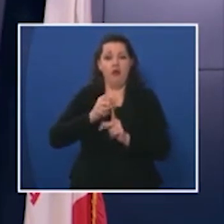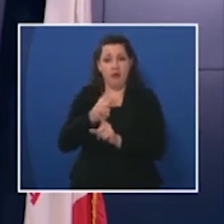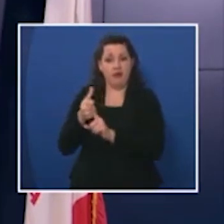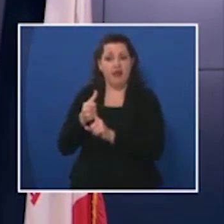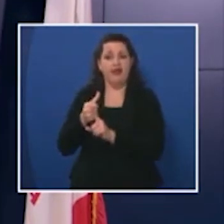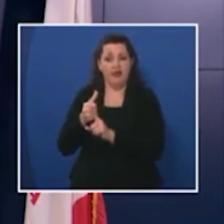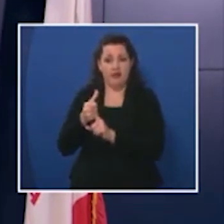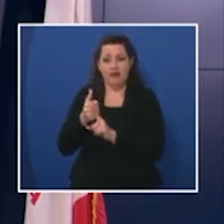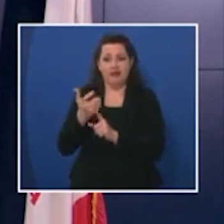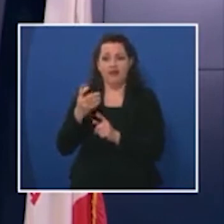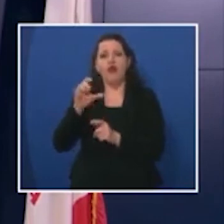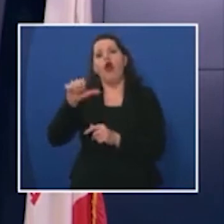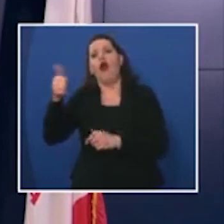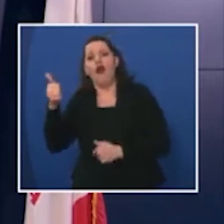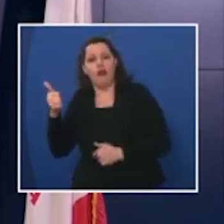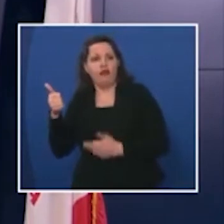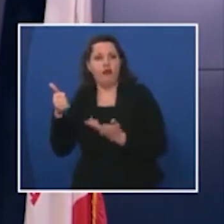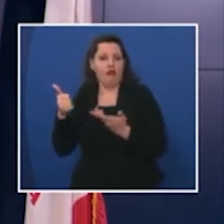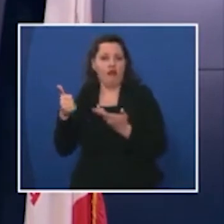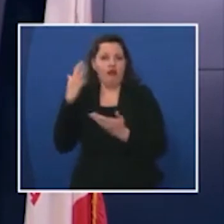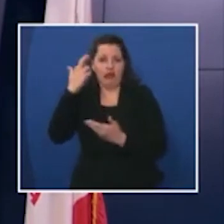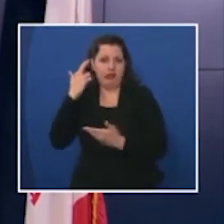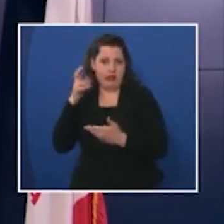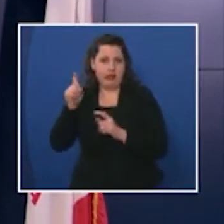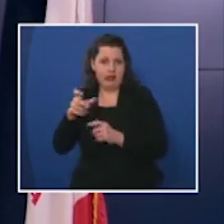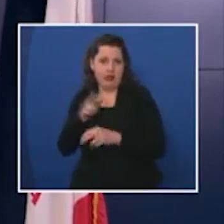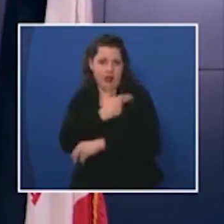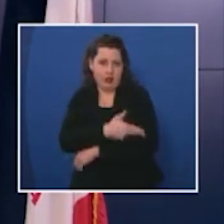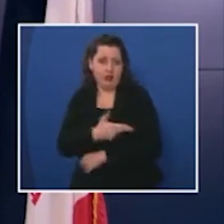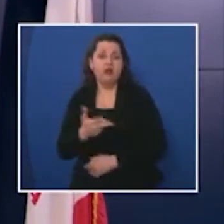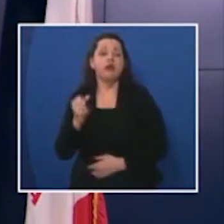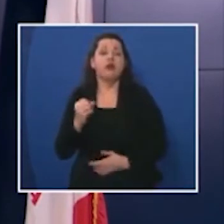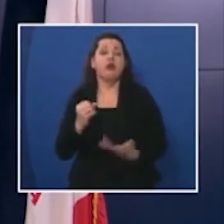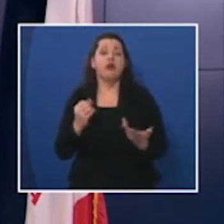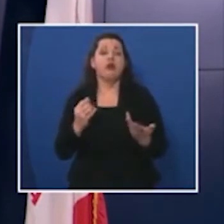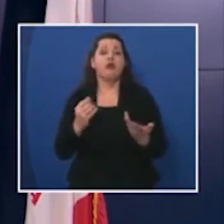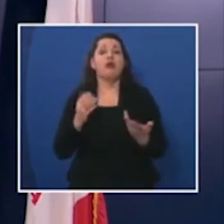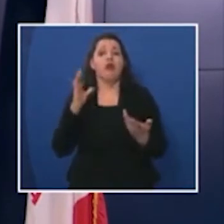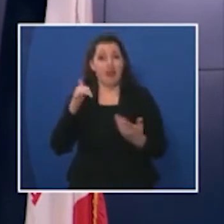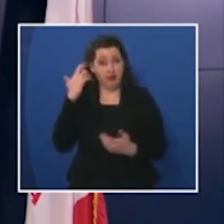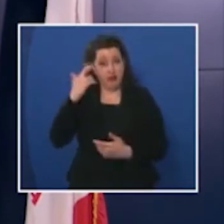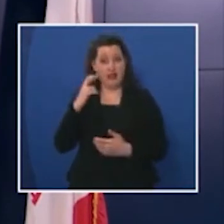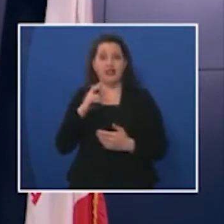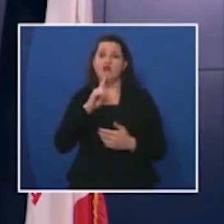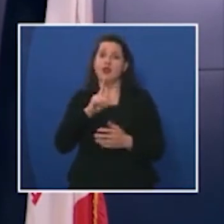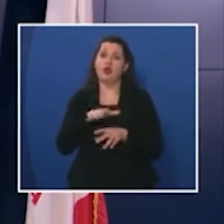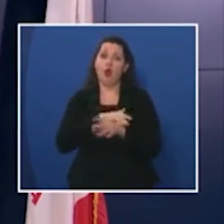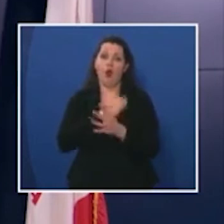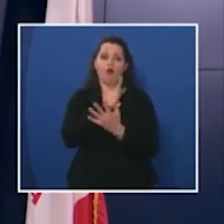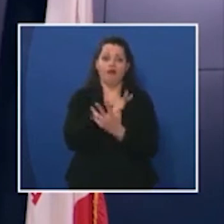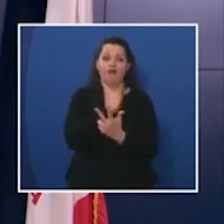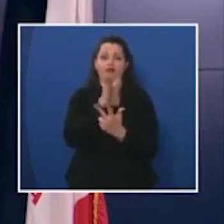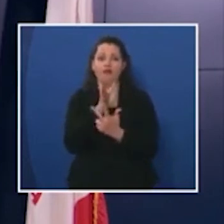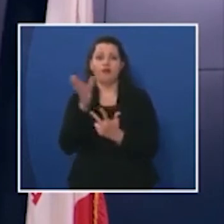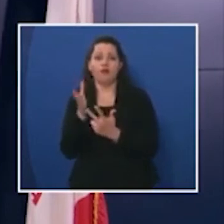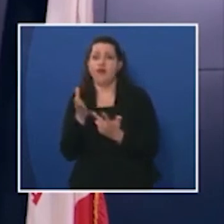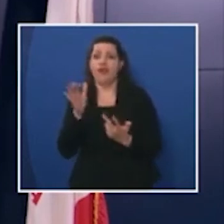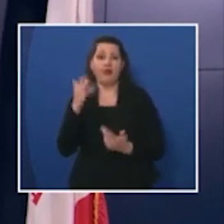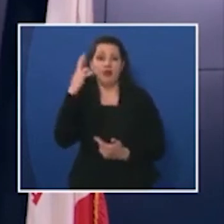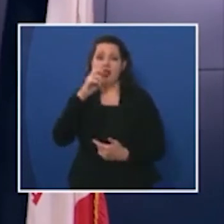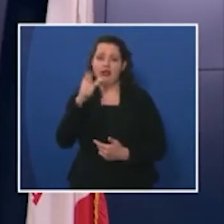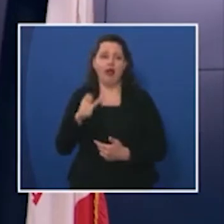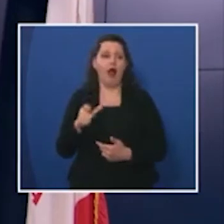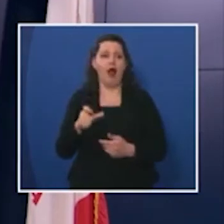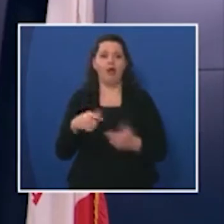would need to be served through our hospitals as well and so that's why we're doing it in a phased approach that's why we didn't just rip the